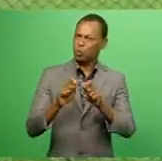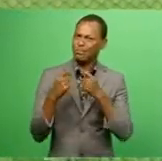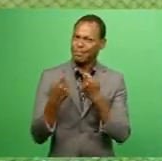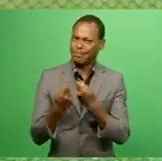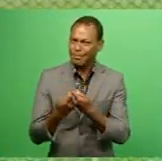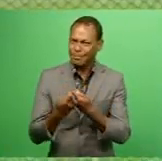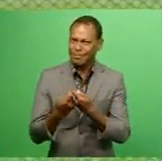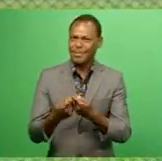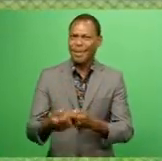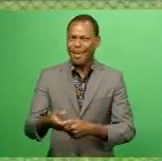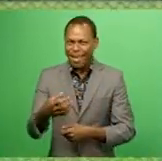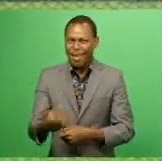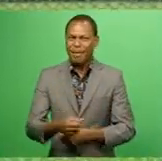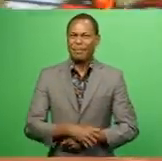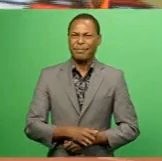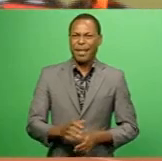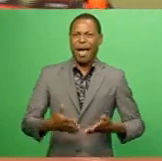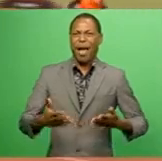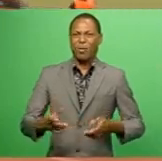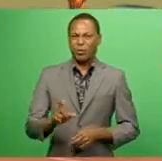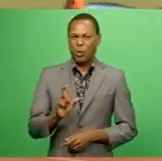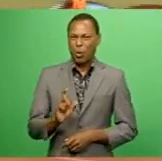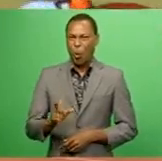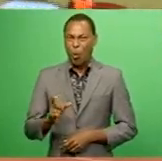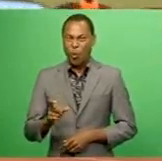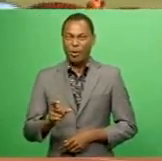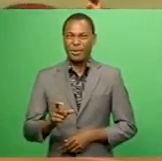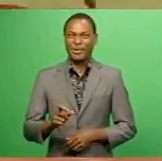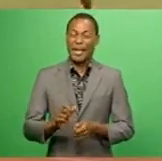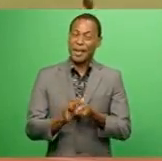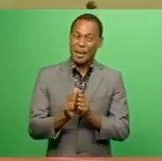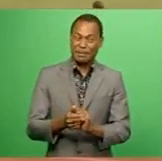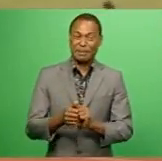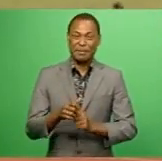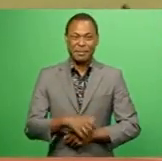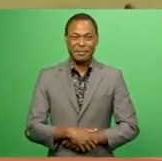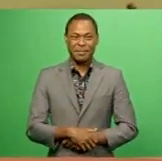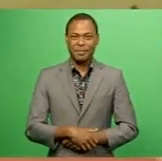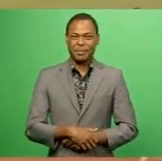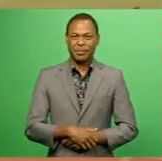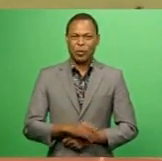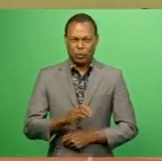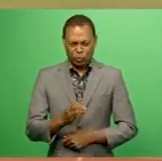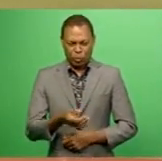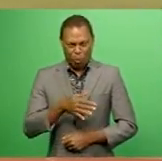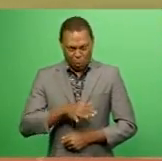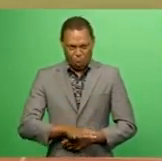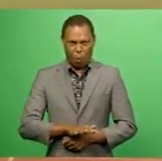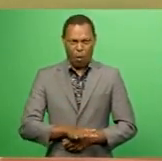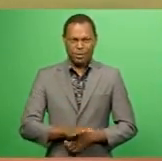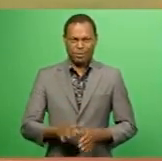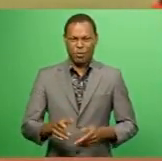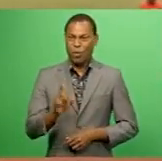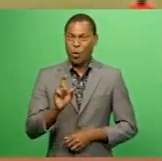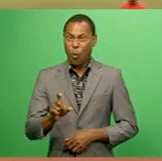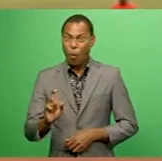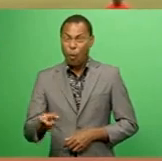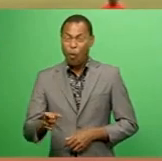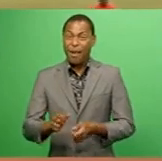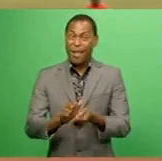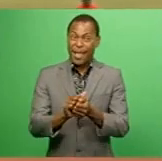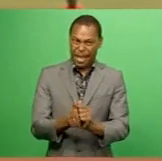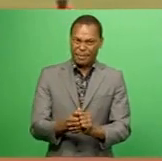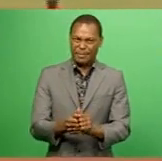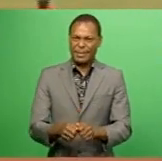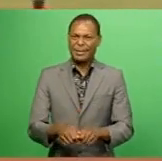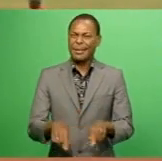that we get good athletes for the core games. Nakasi High is hoping to be one of the top contenders in the Coca-Cola games as they were